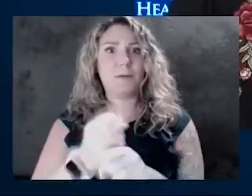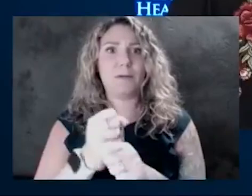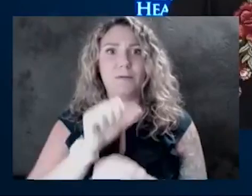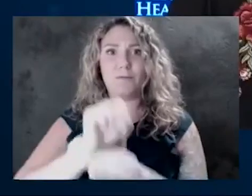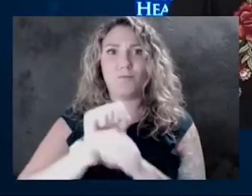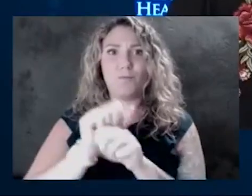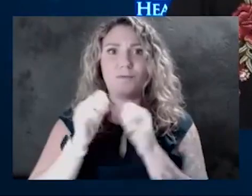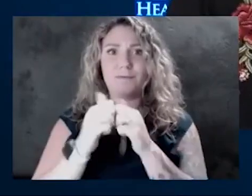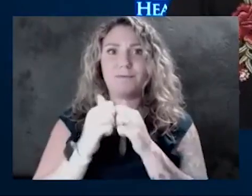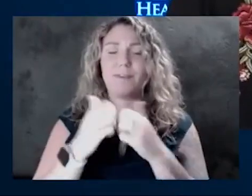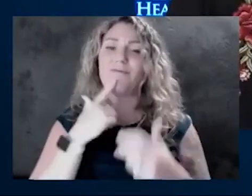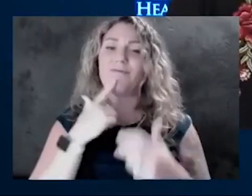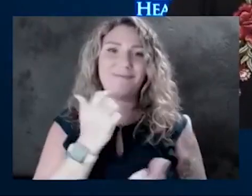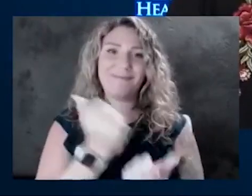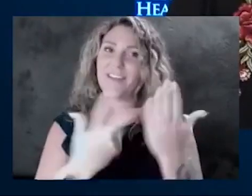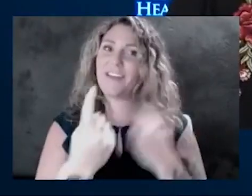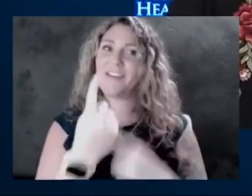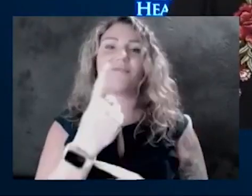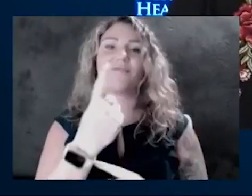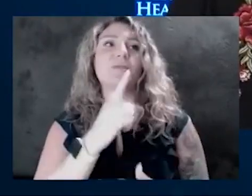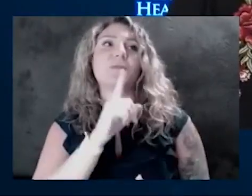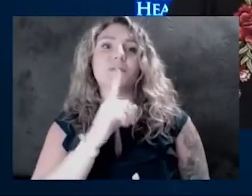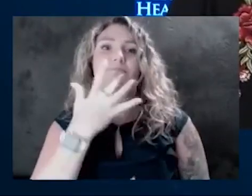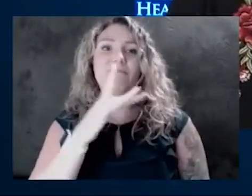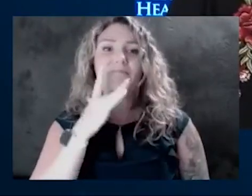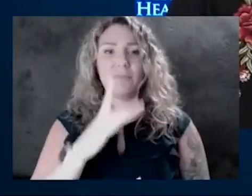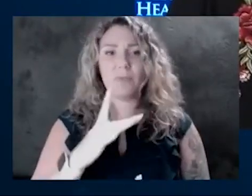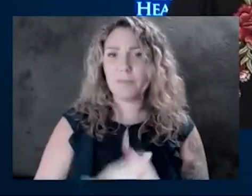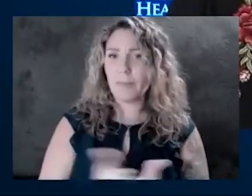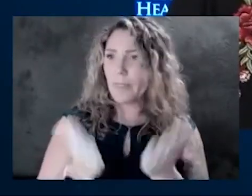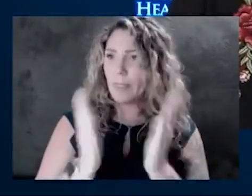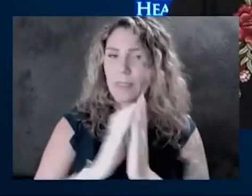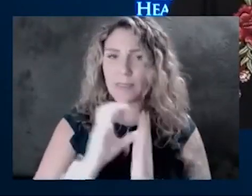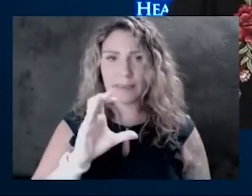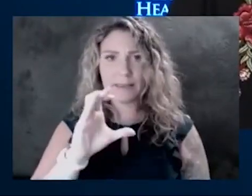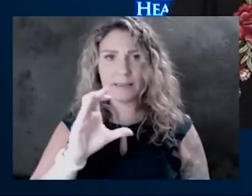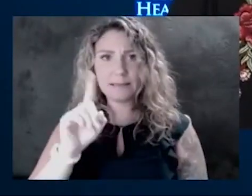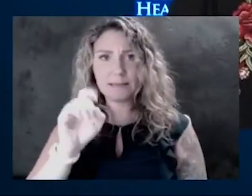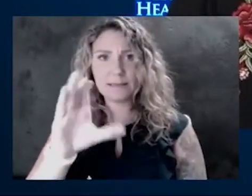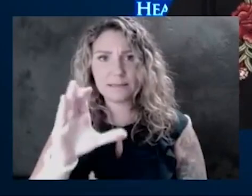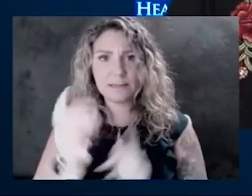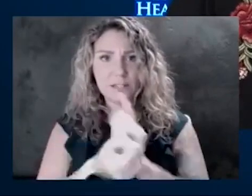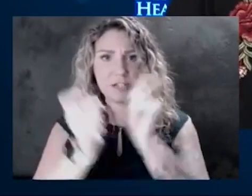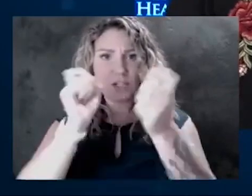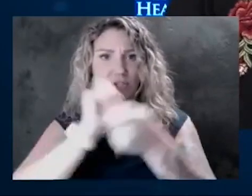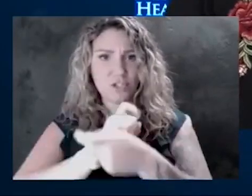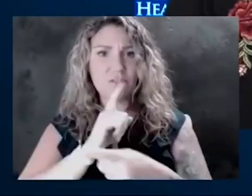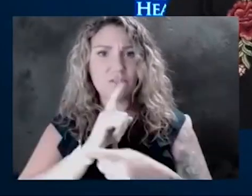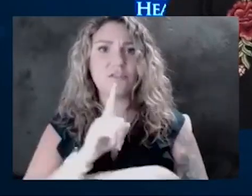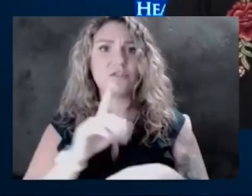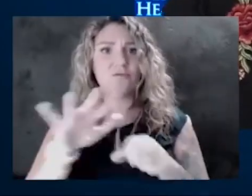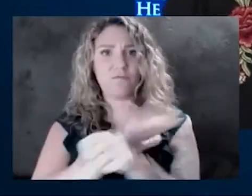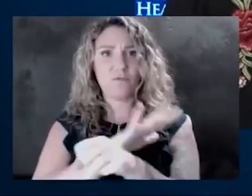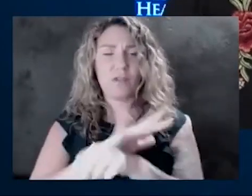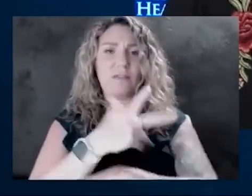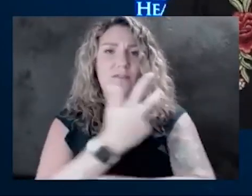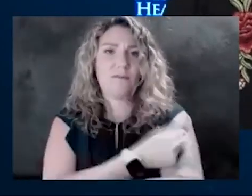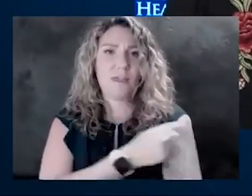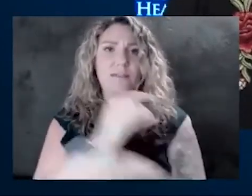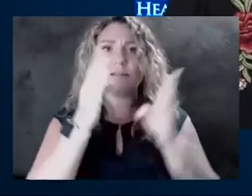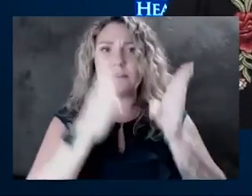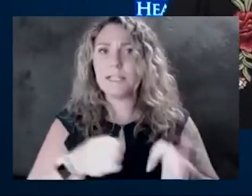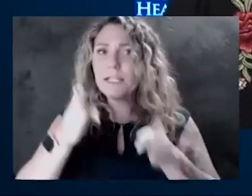So I want to ask you, while we have you, the CDC changed recommendations regarding mask wearing for fully vaccinated individuals. Tell us why.